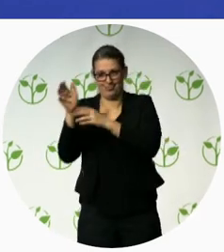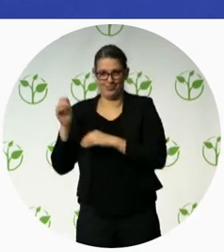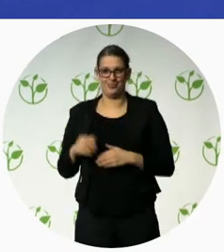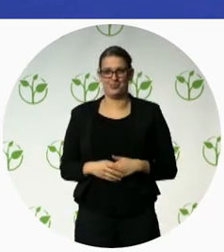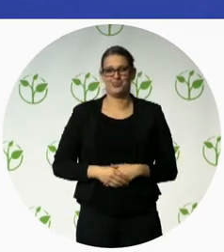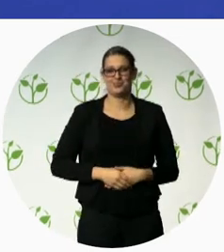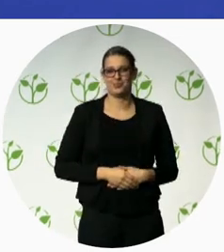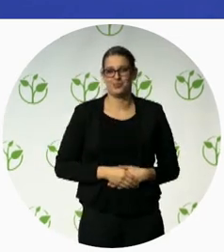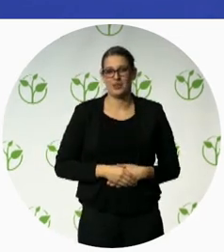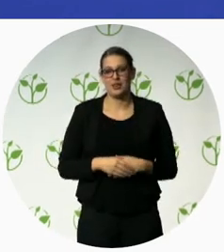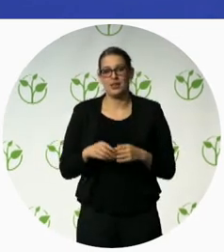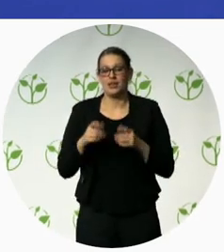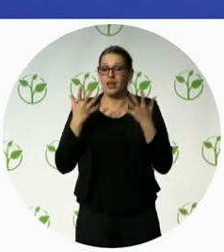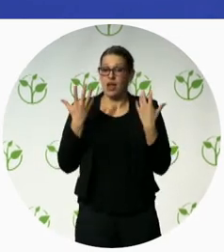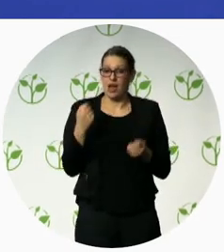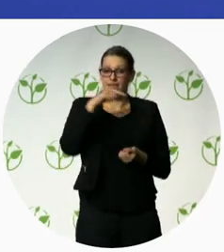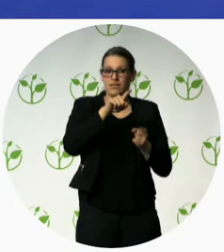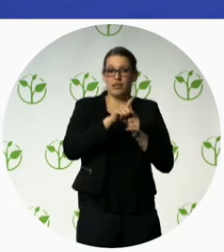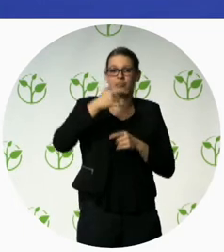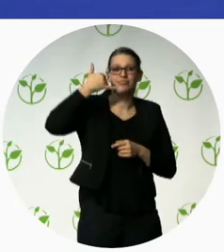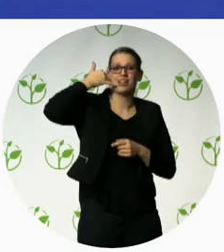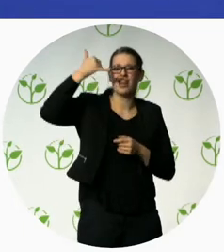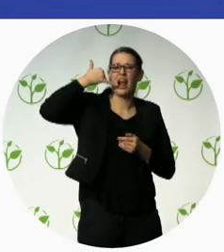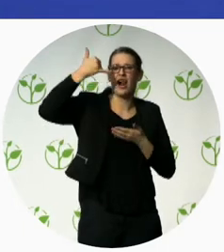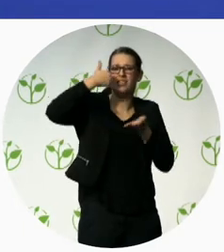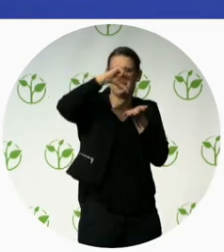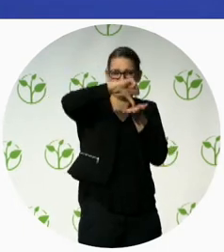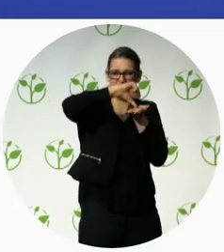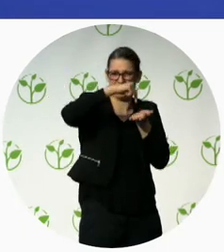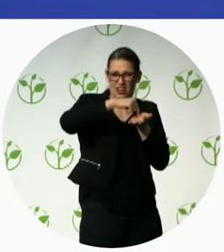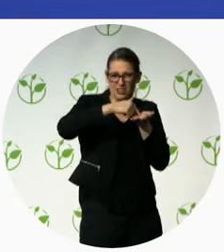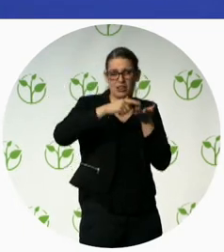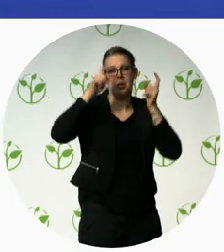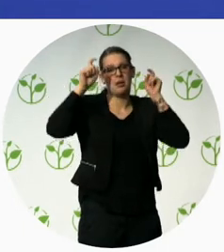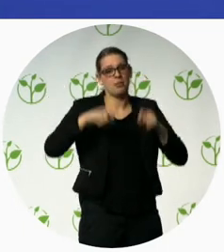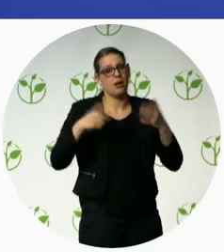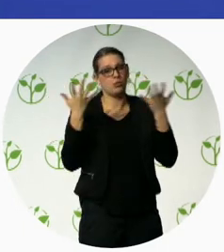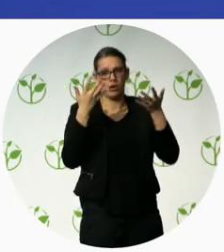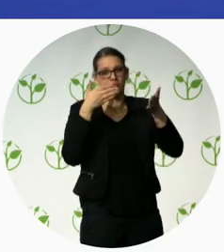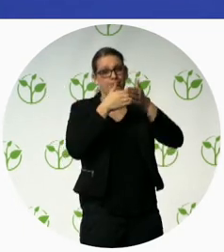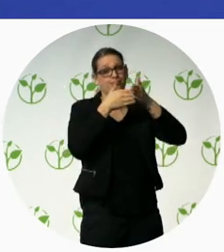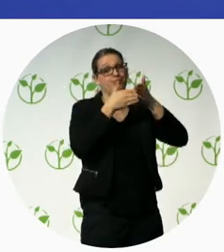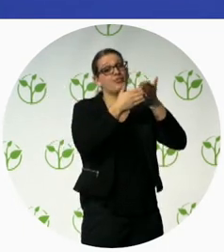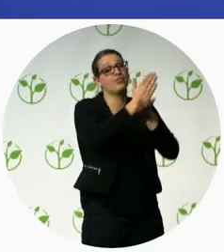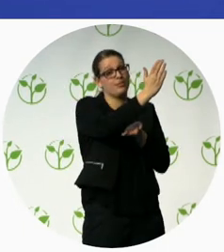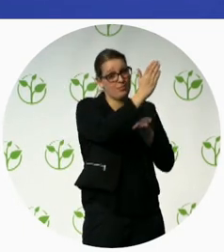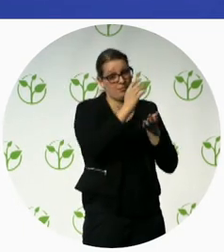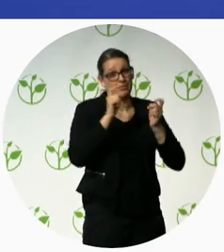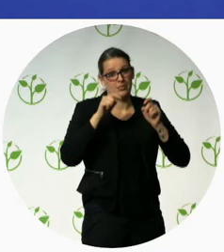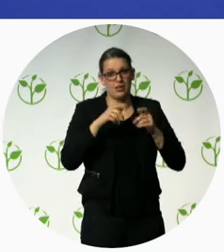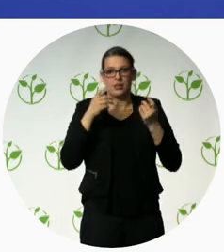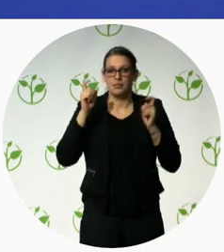earlier stage of the project because we've got the various